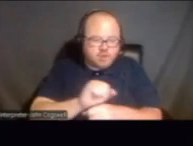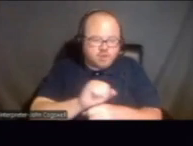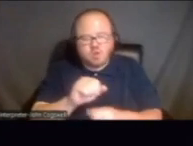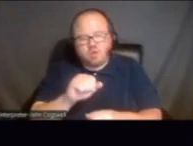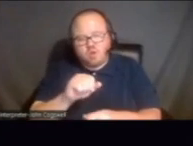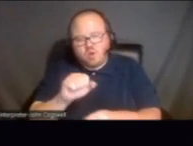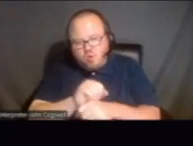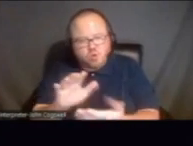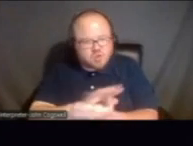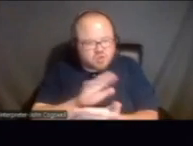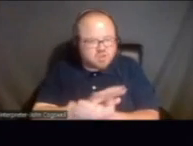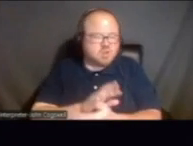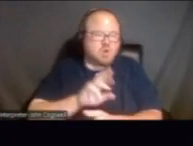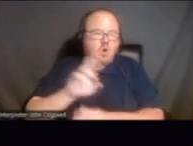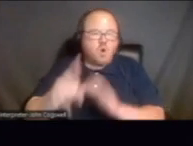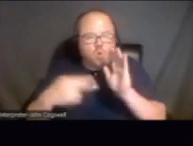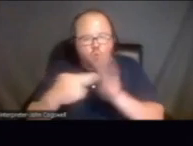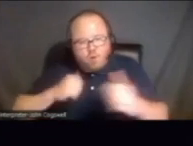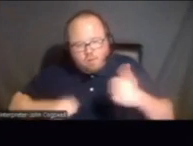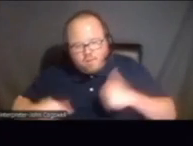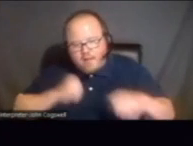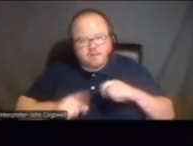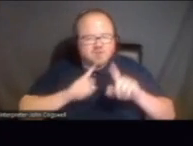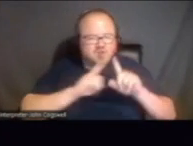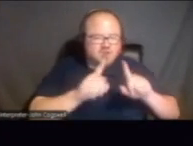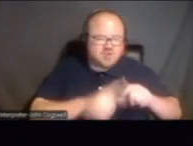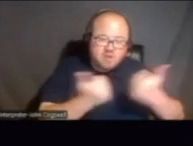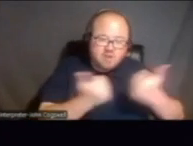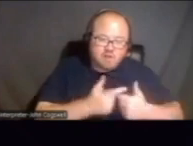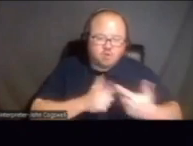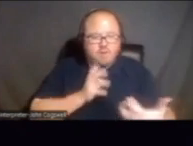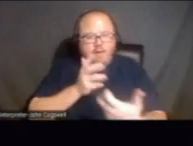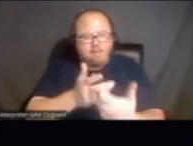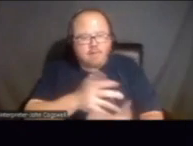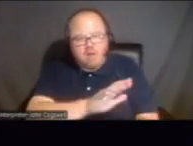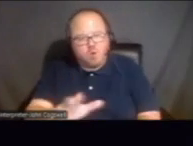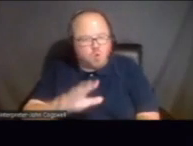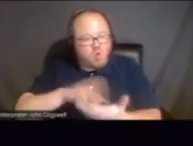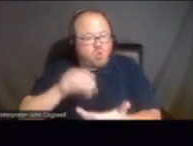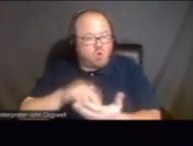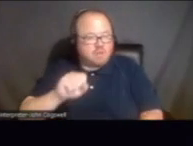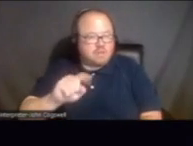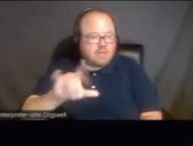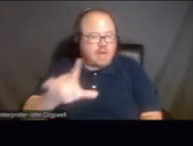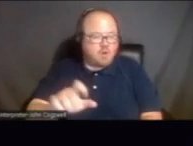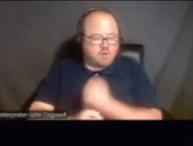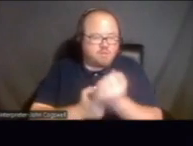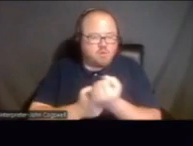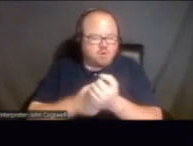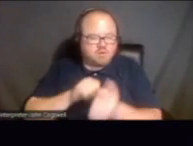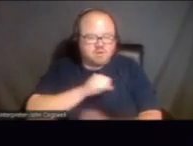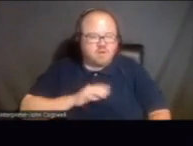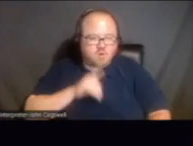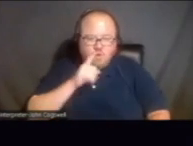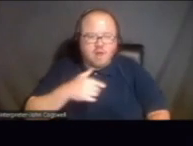hypothetical scenarios, games to meet different learning styles, and importance of supporting staff. And there actually